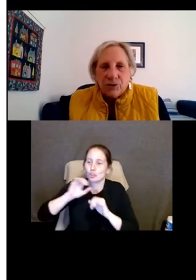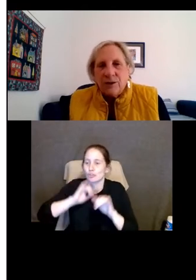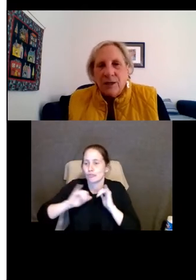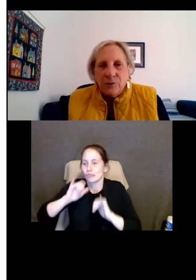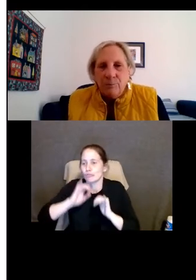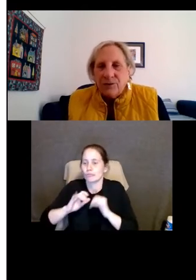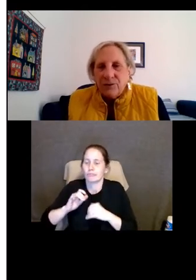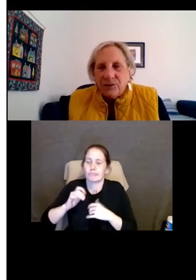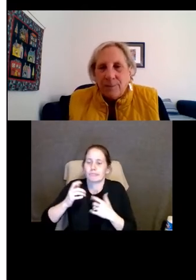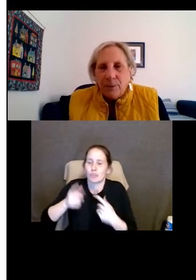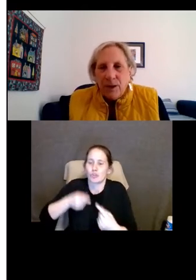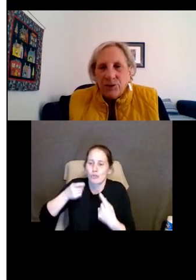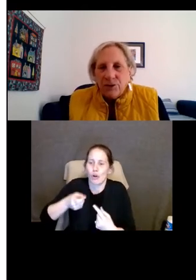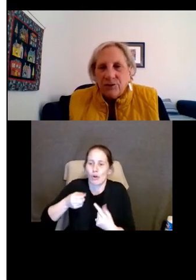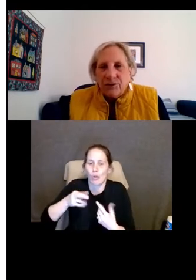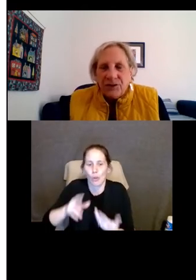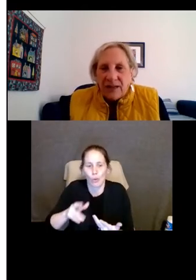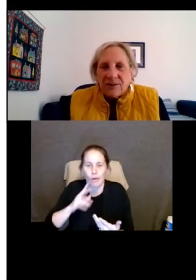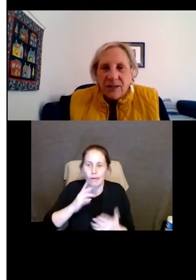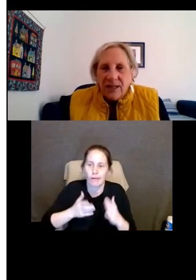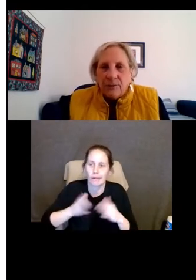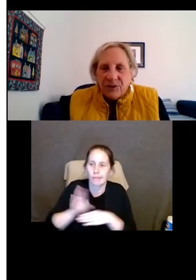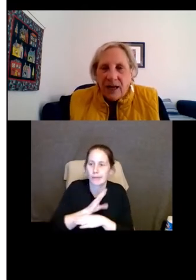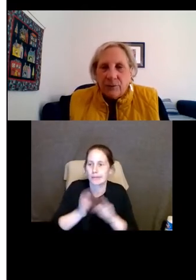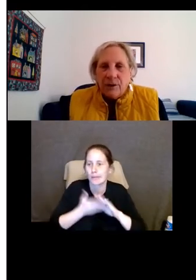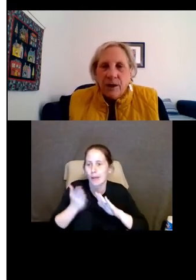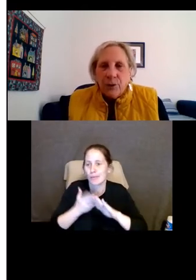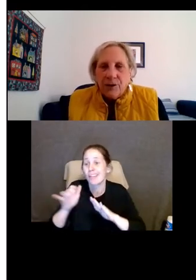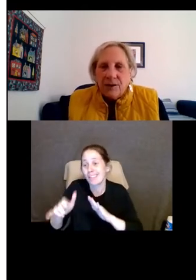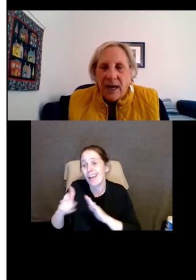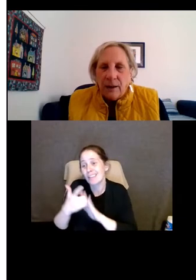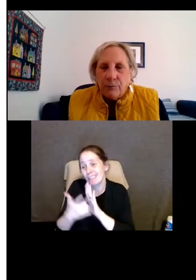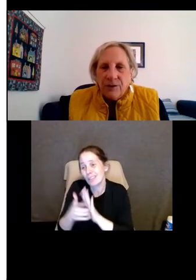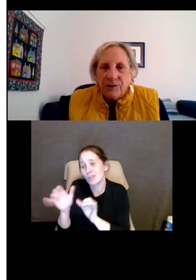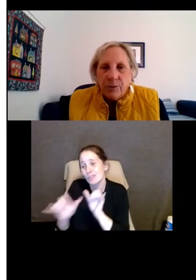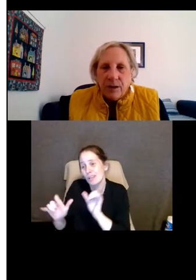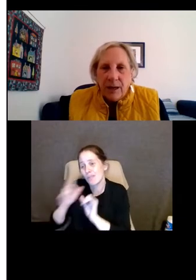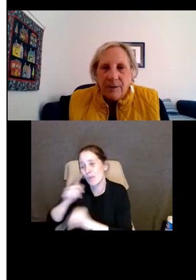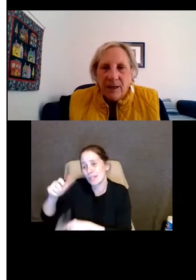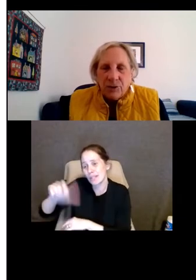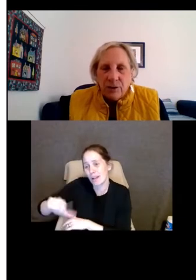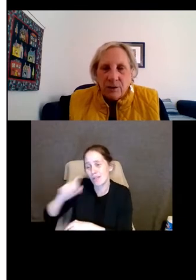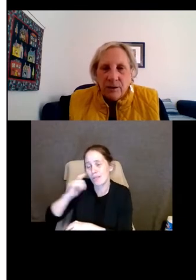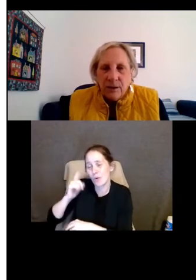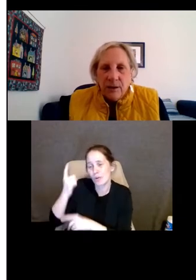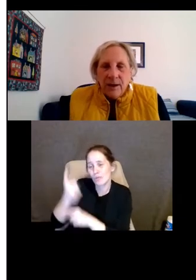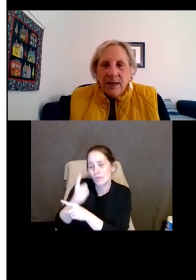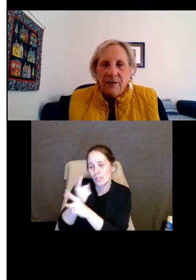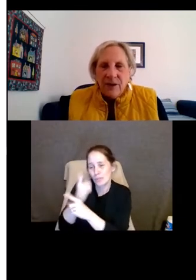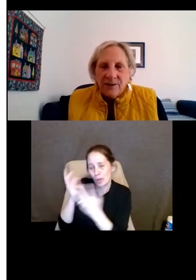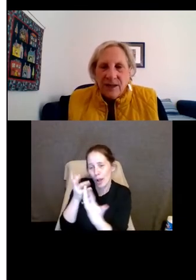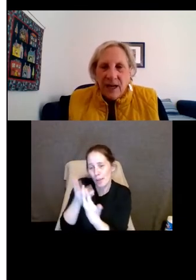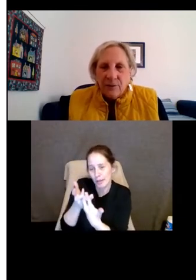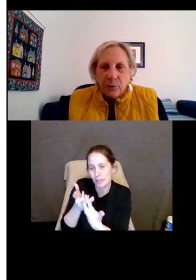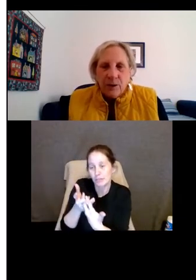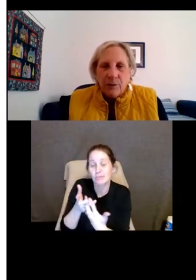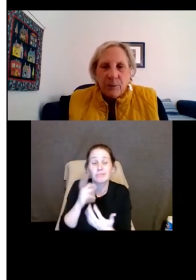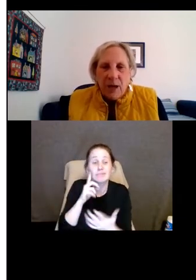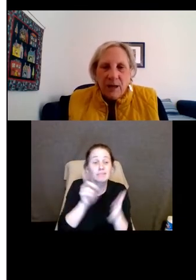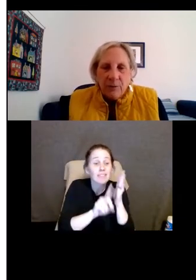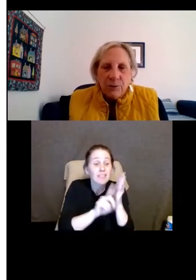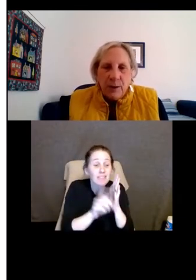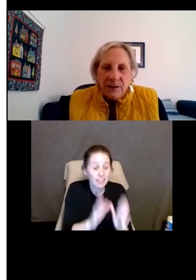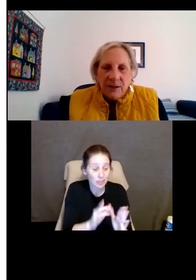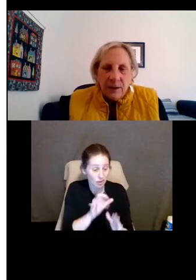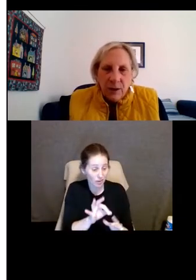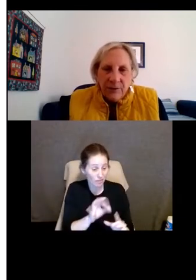alteration to business operations because that's the legal standard for a denial of reasonable accommodation? Investigators, when a